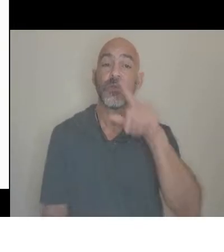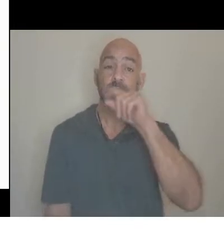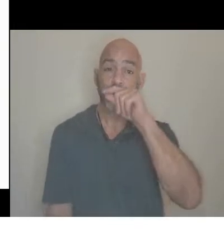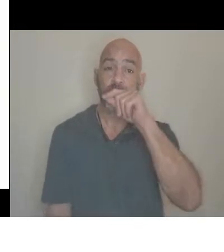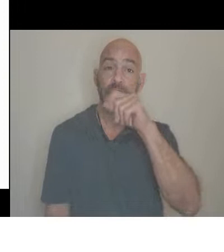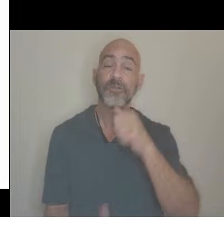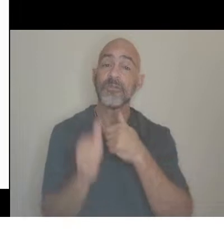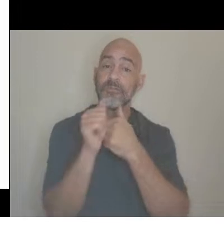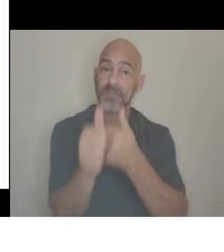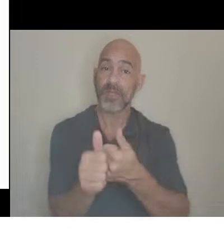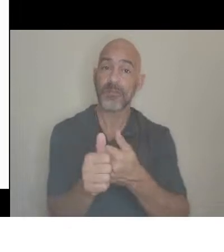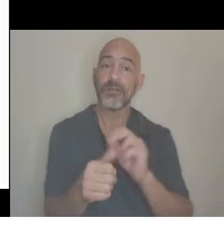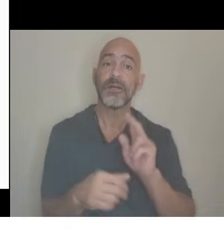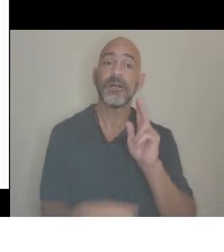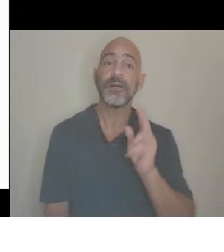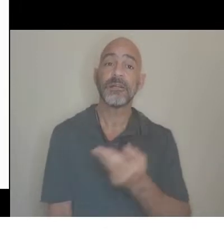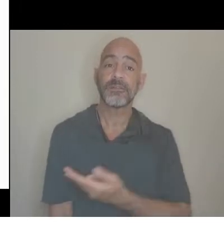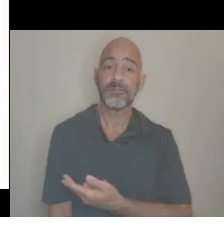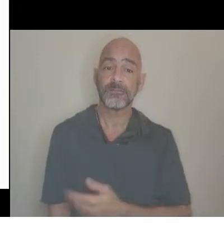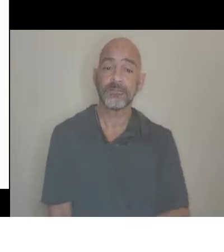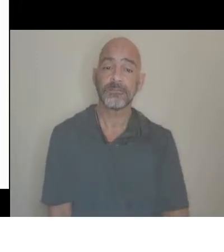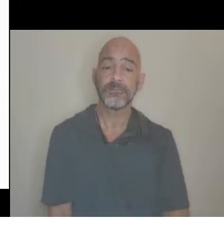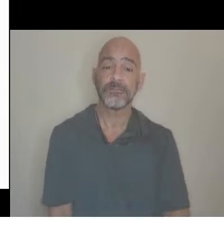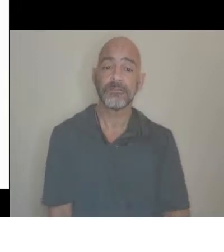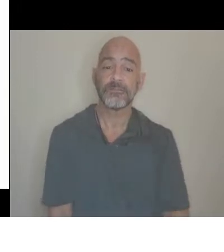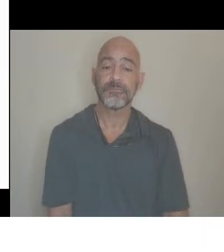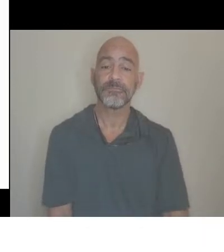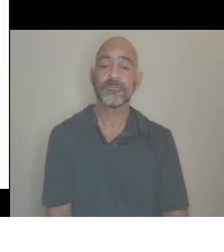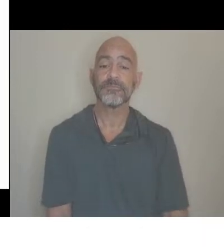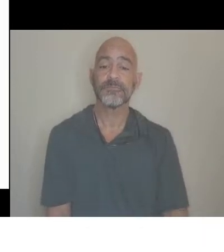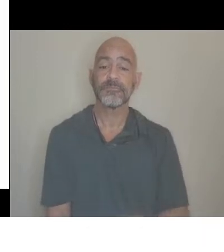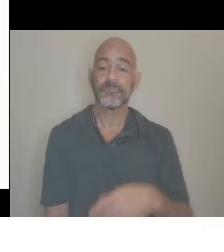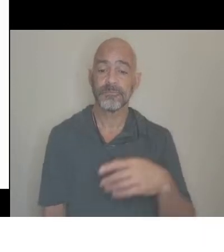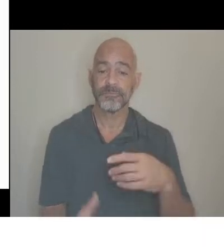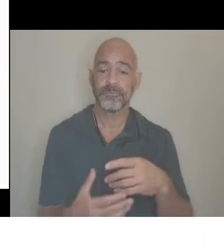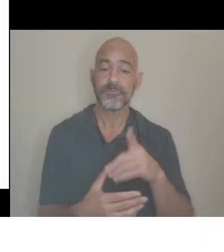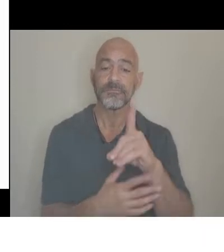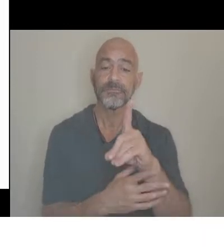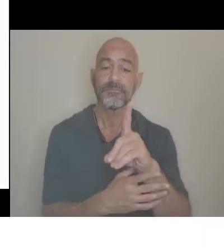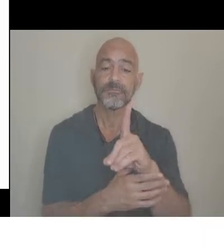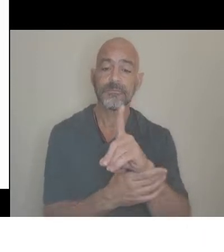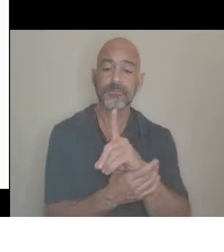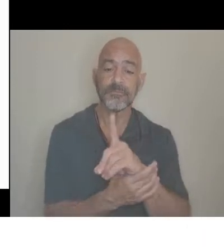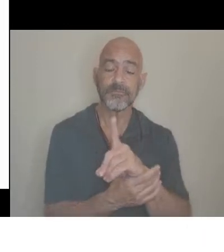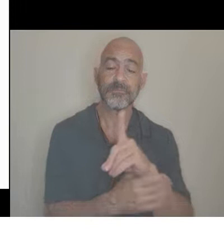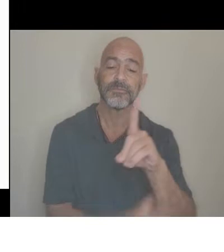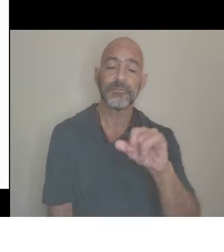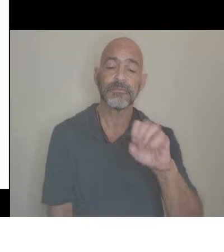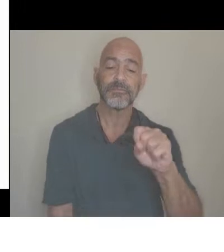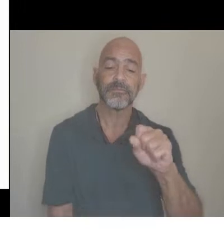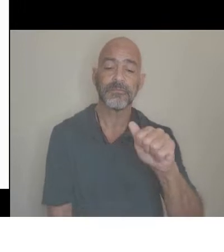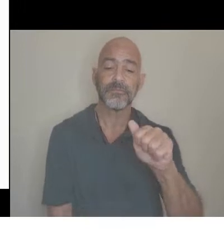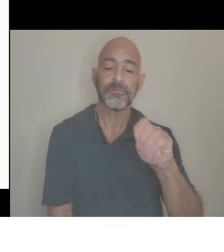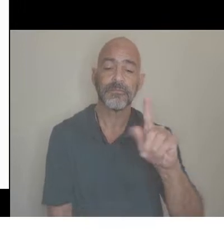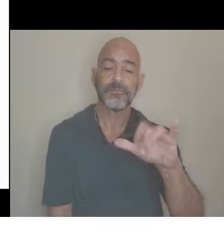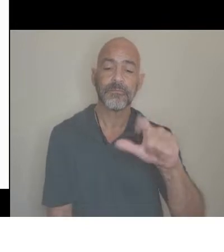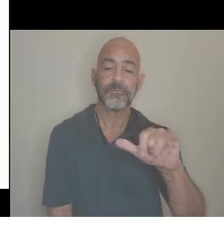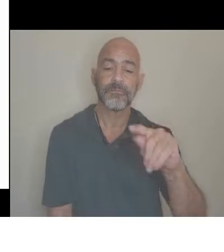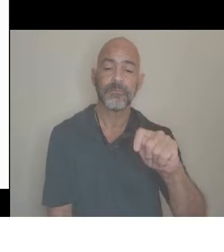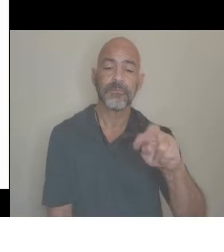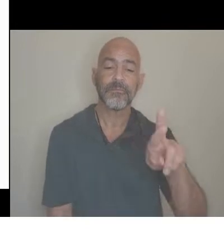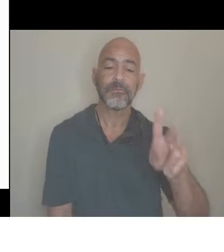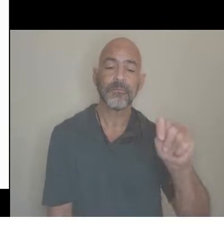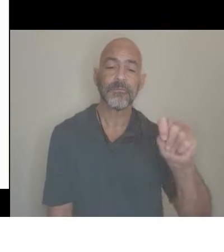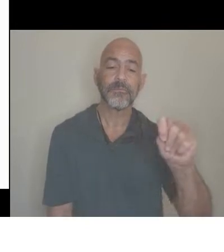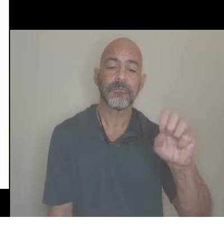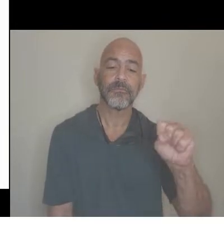dash disabilityrtsla, on Instagram